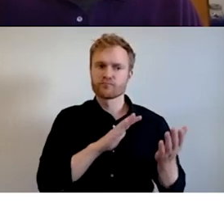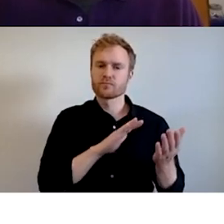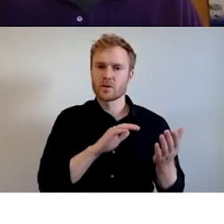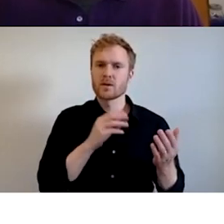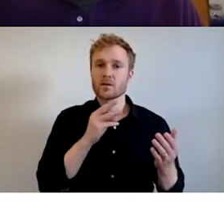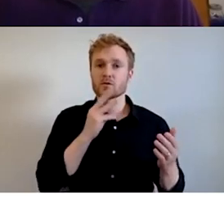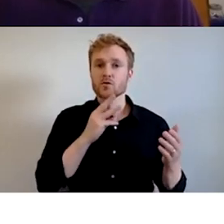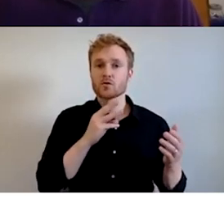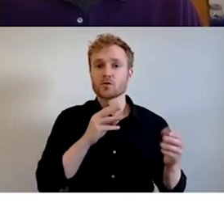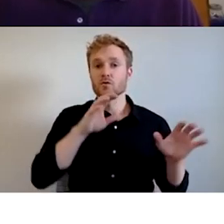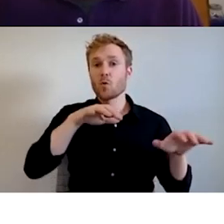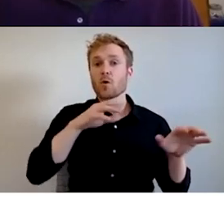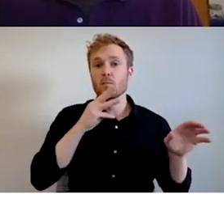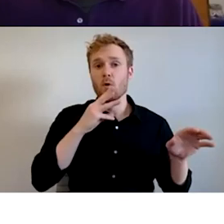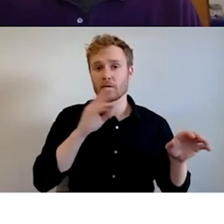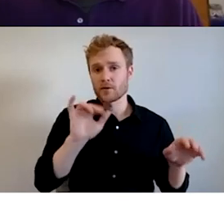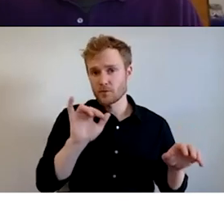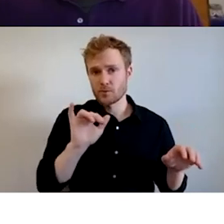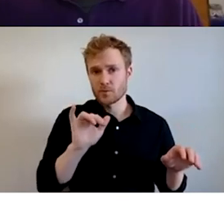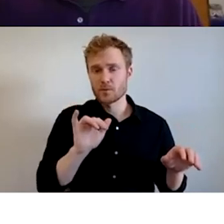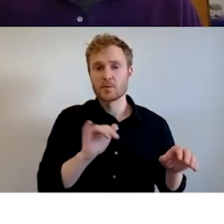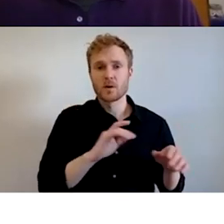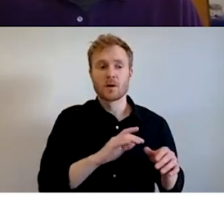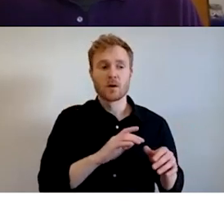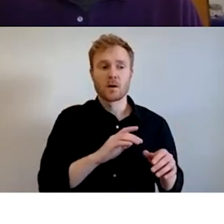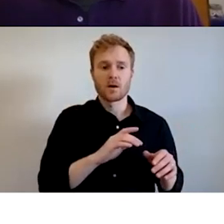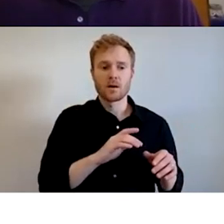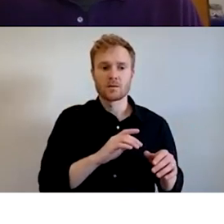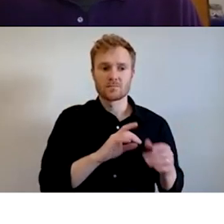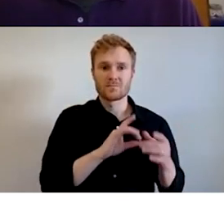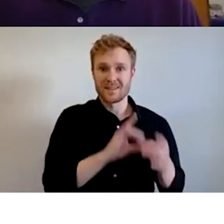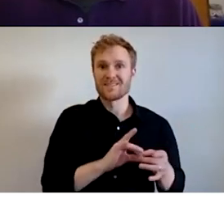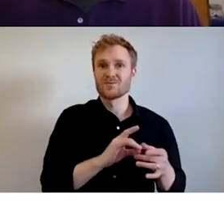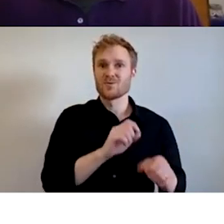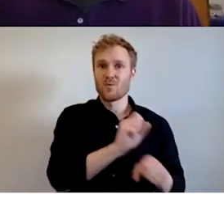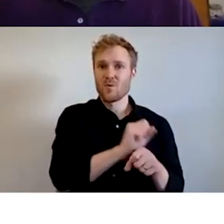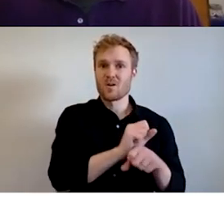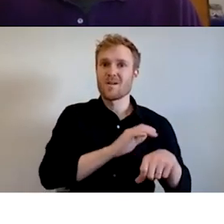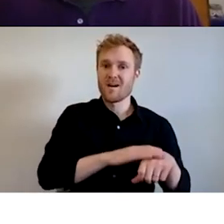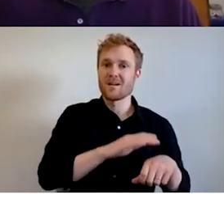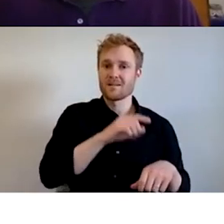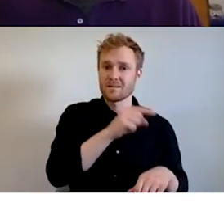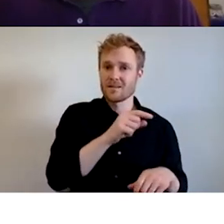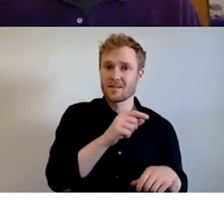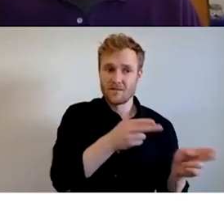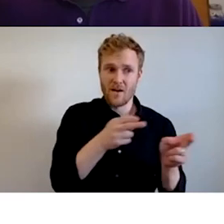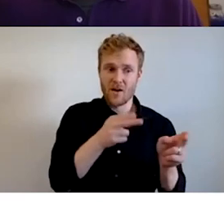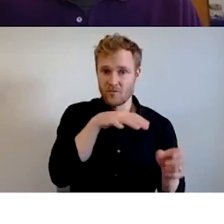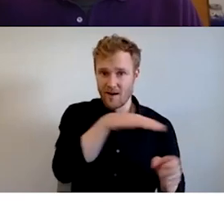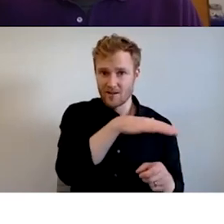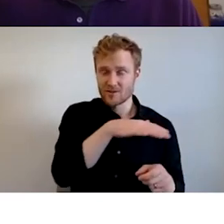um, work on the firing range. This is a cap, this is a capital project that was approved in, um,